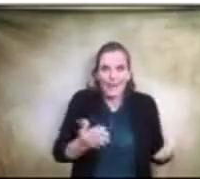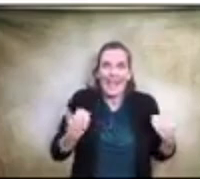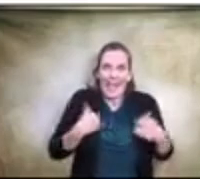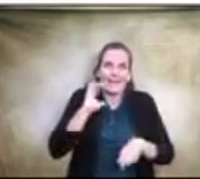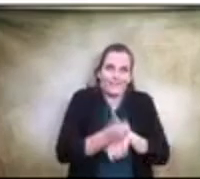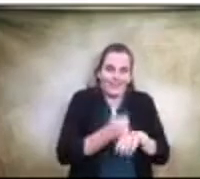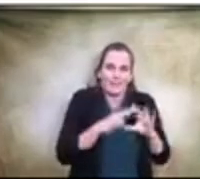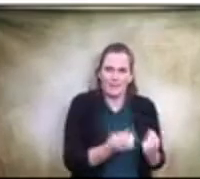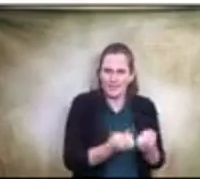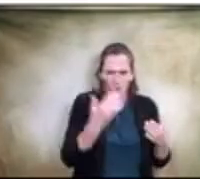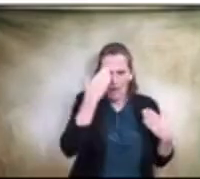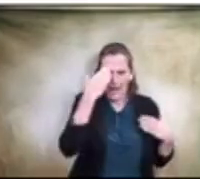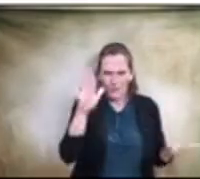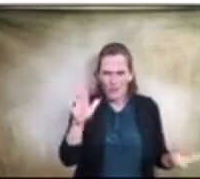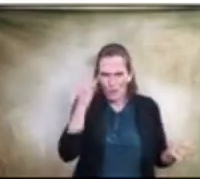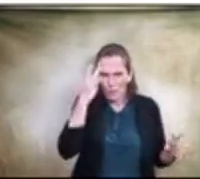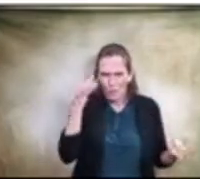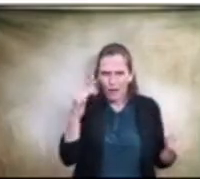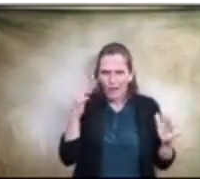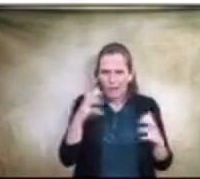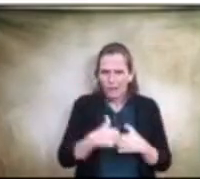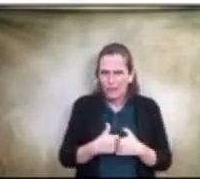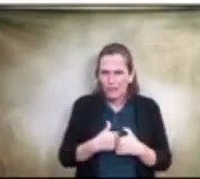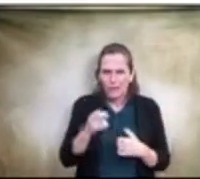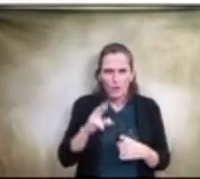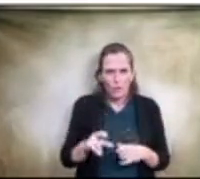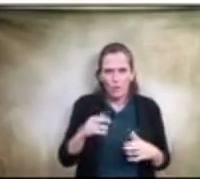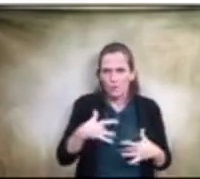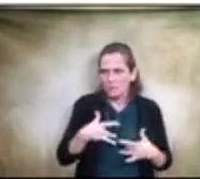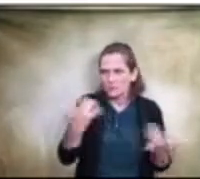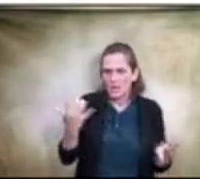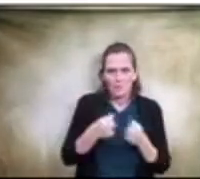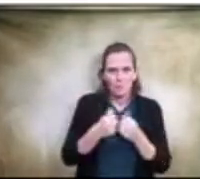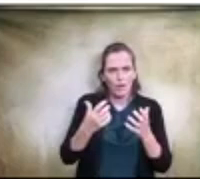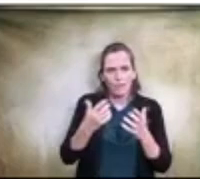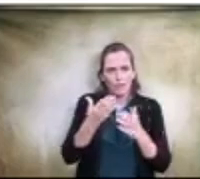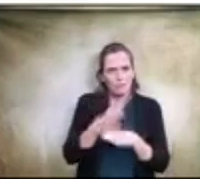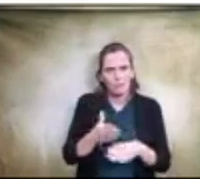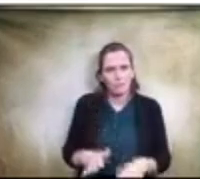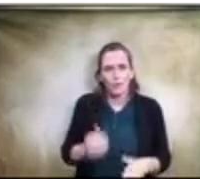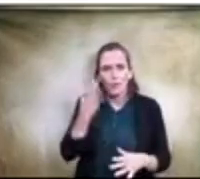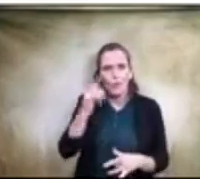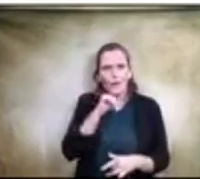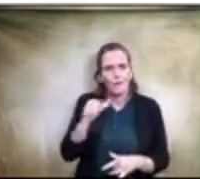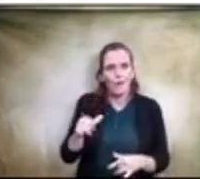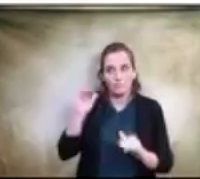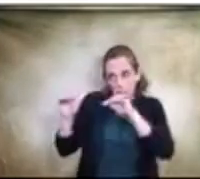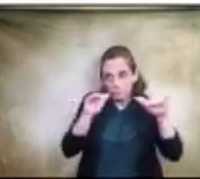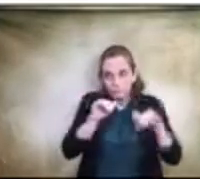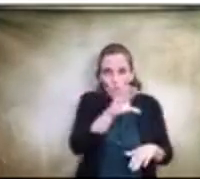don't know what's the, the holdup of inviting them in to a zoom meeting and, and asking, um, their opinion.